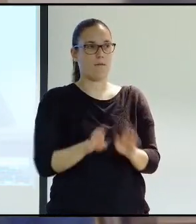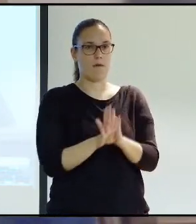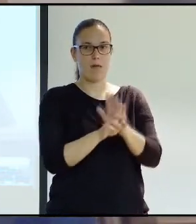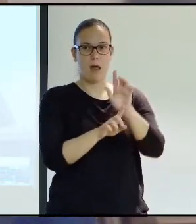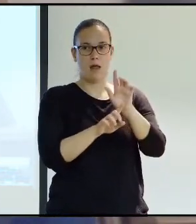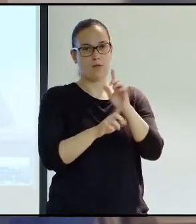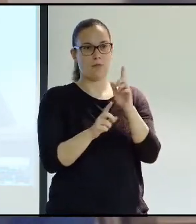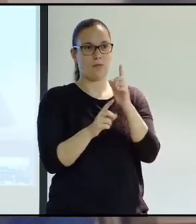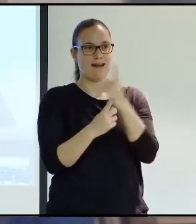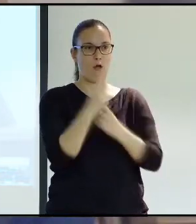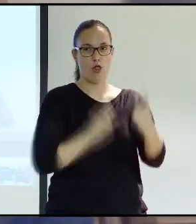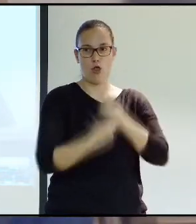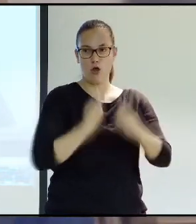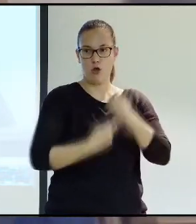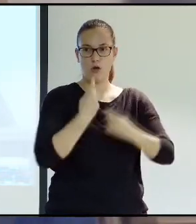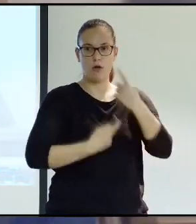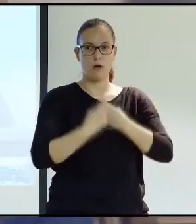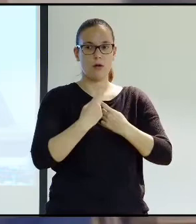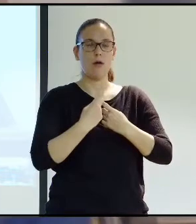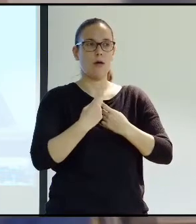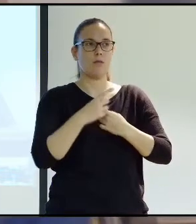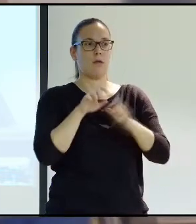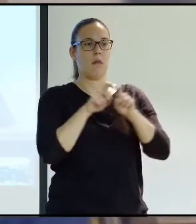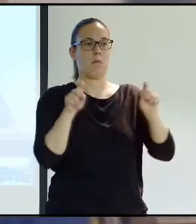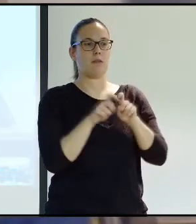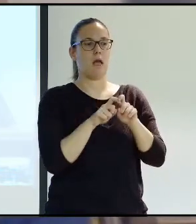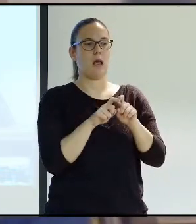Once they realized what a great business this was, then